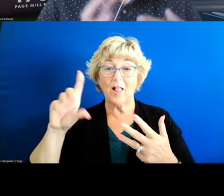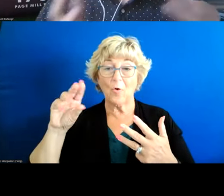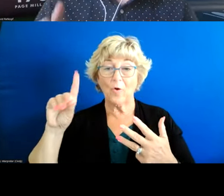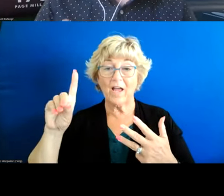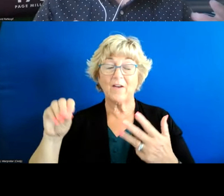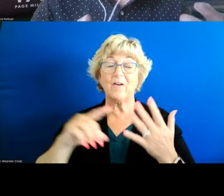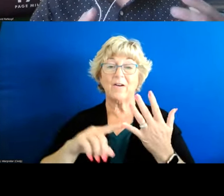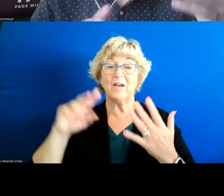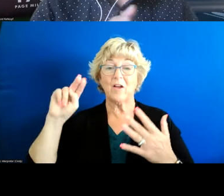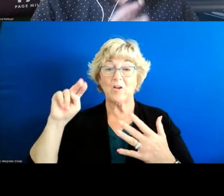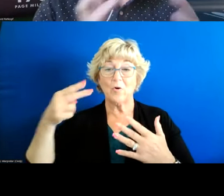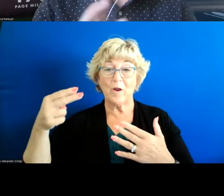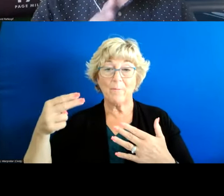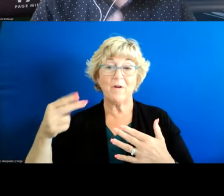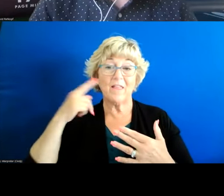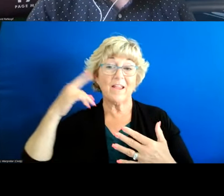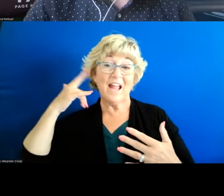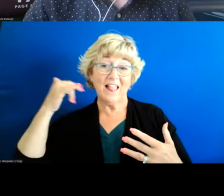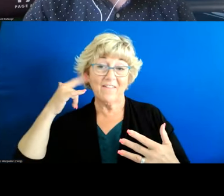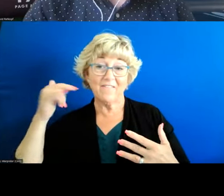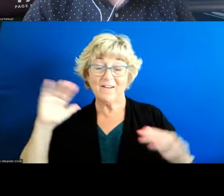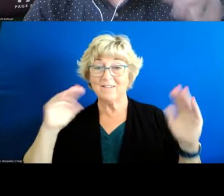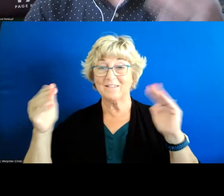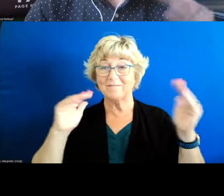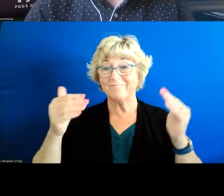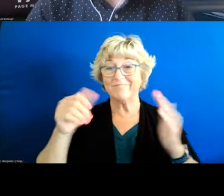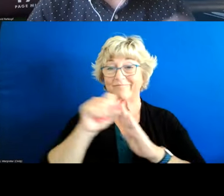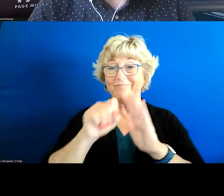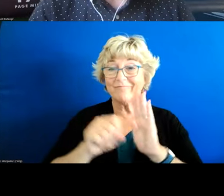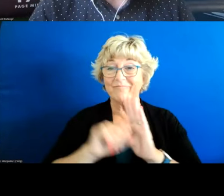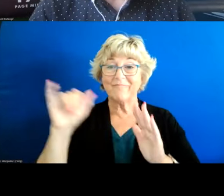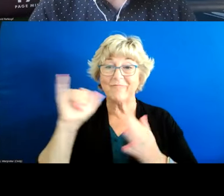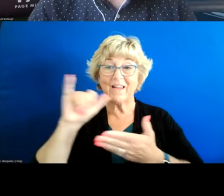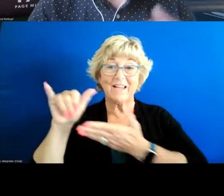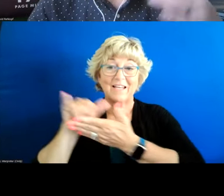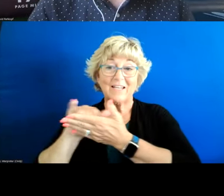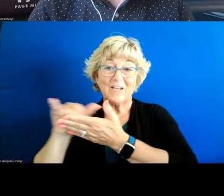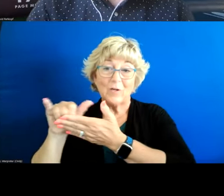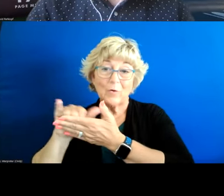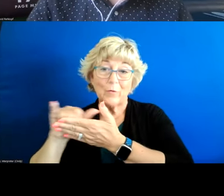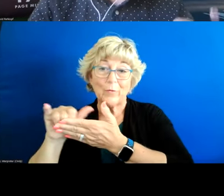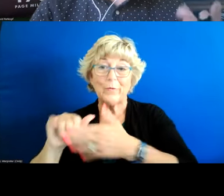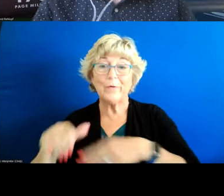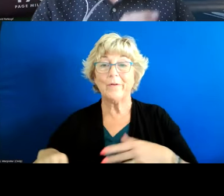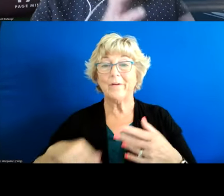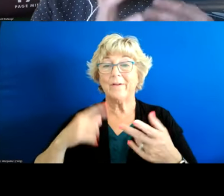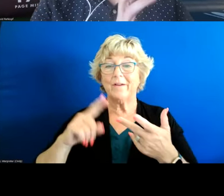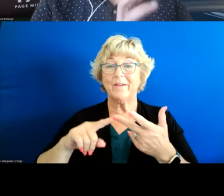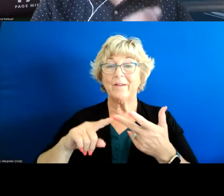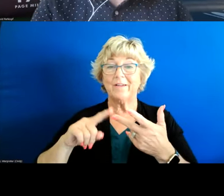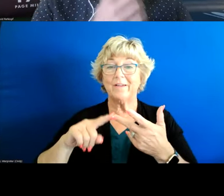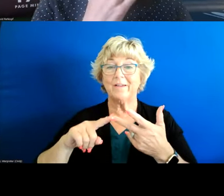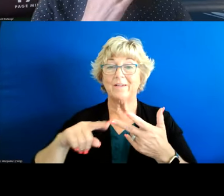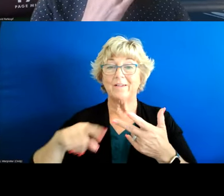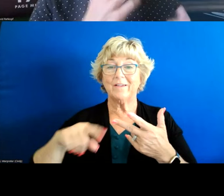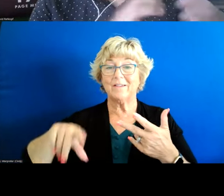think about california as a whole we think about some of our comparative states you know states like new york um and texas where we are kind of